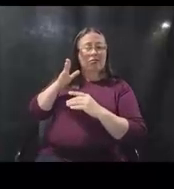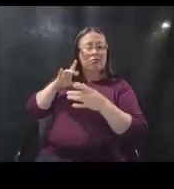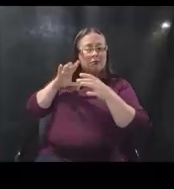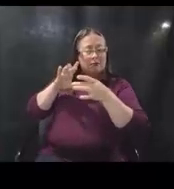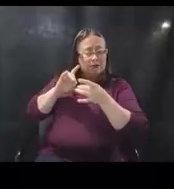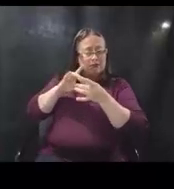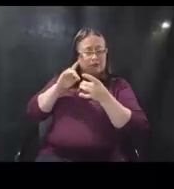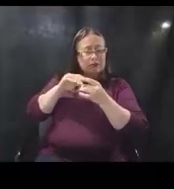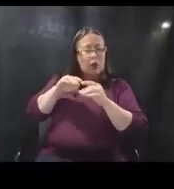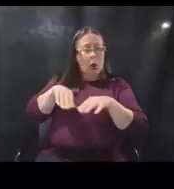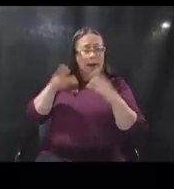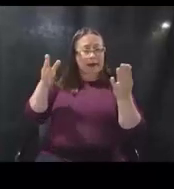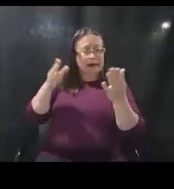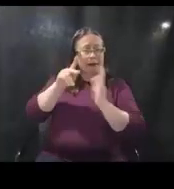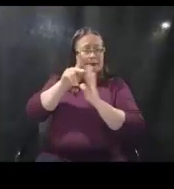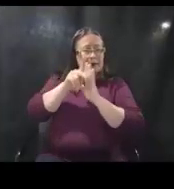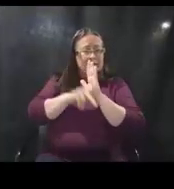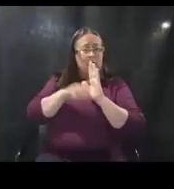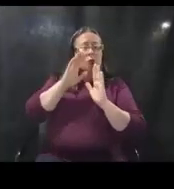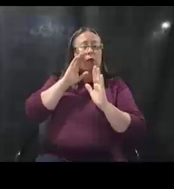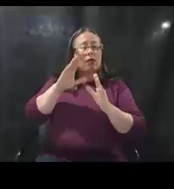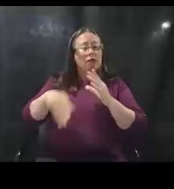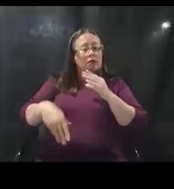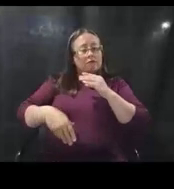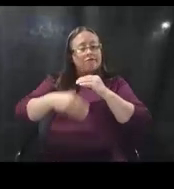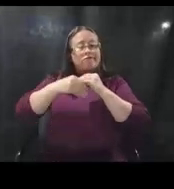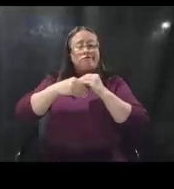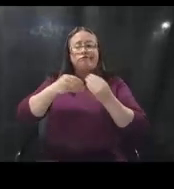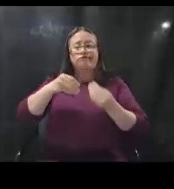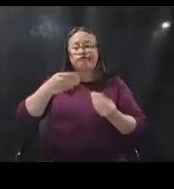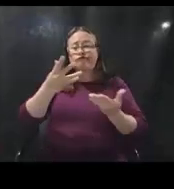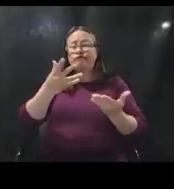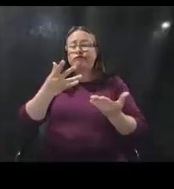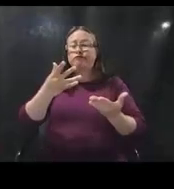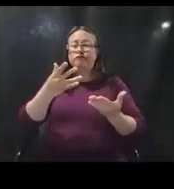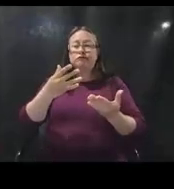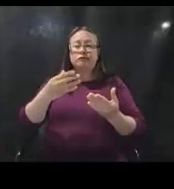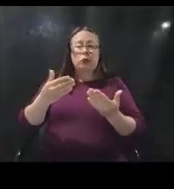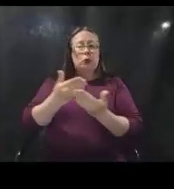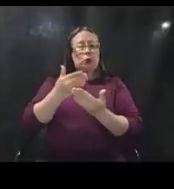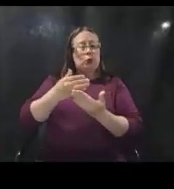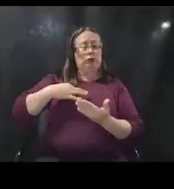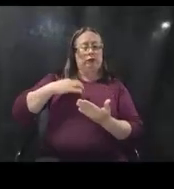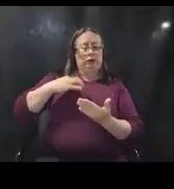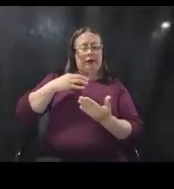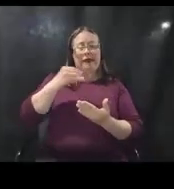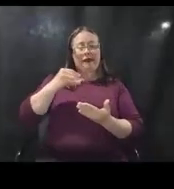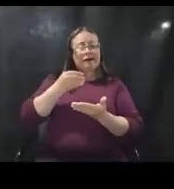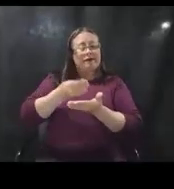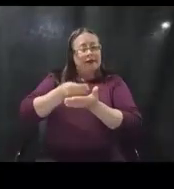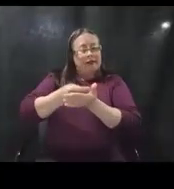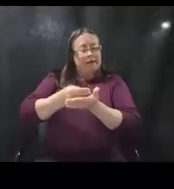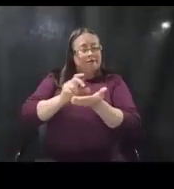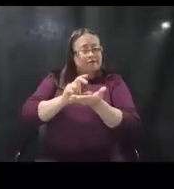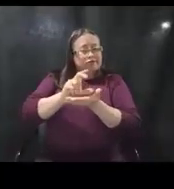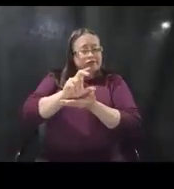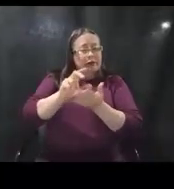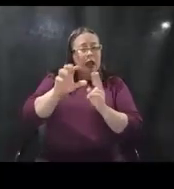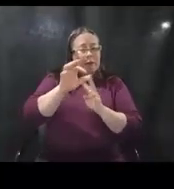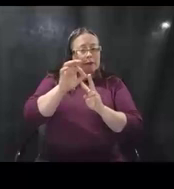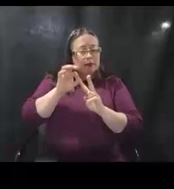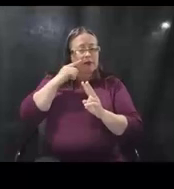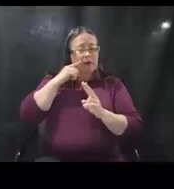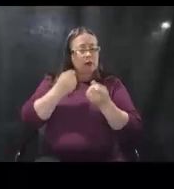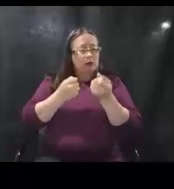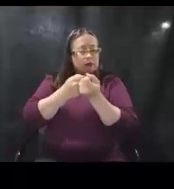which does provide some additional eligibility and funding options to support COVID-19